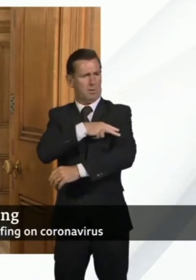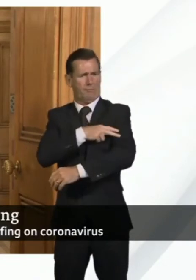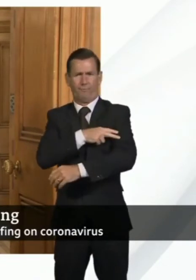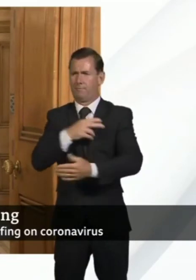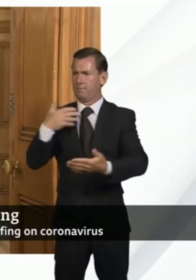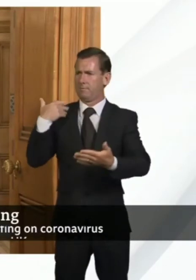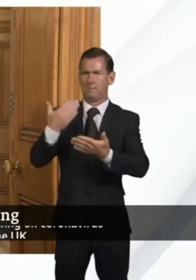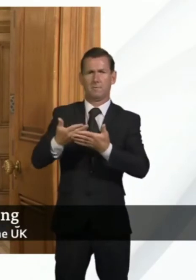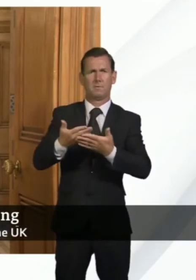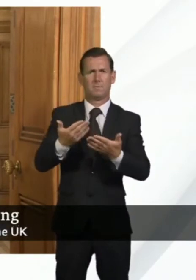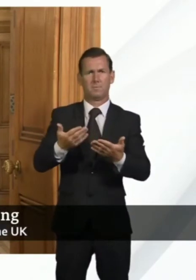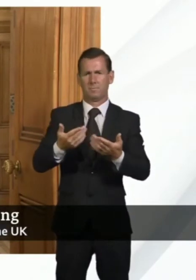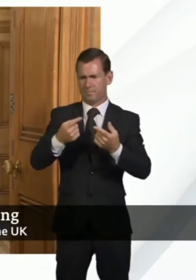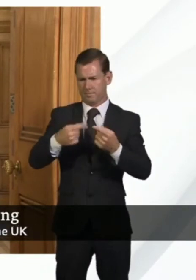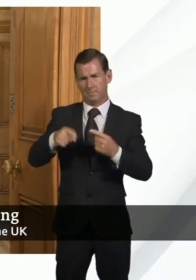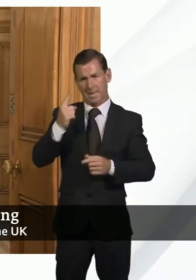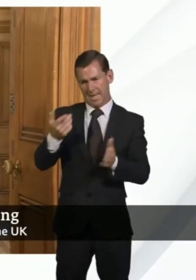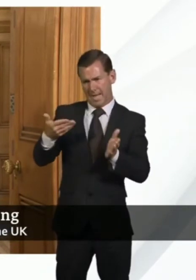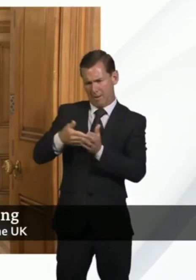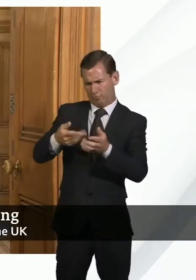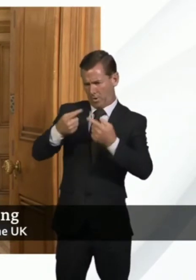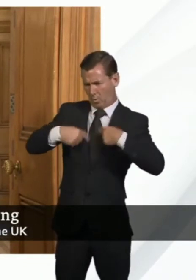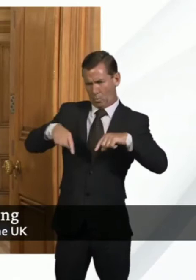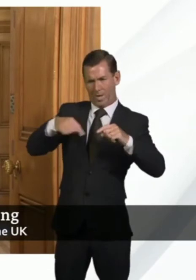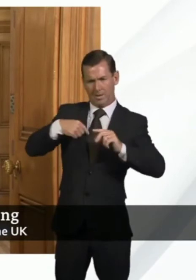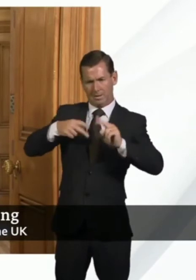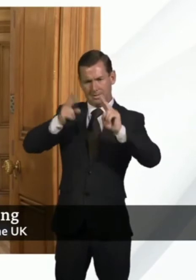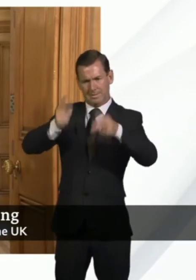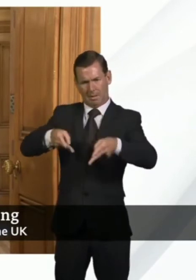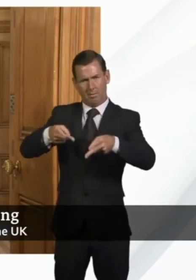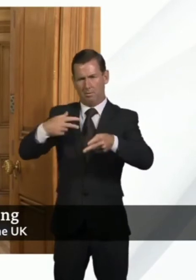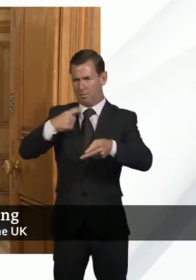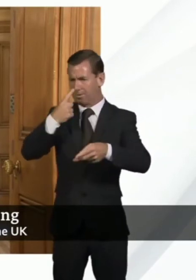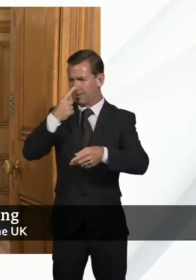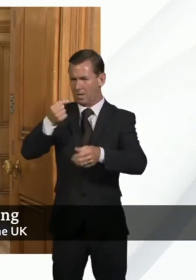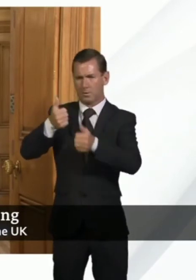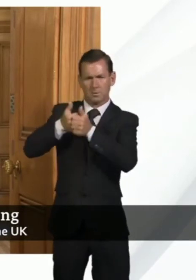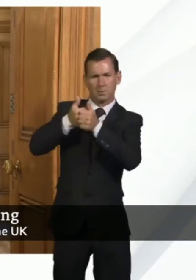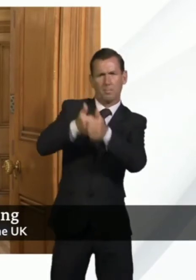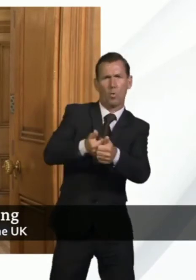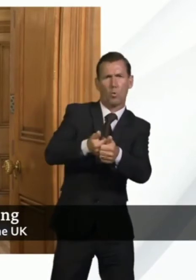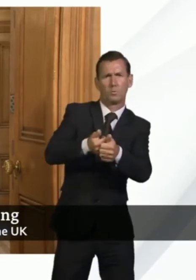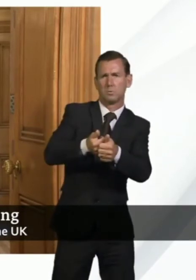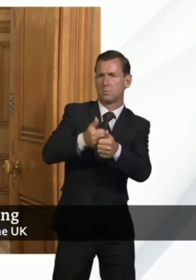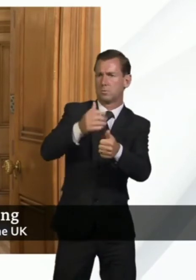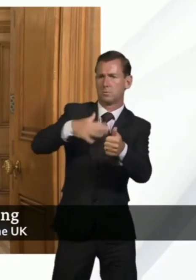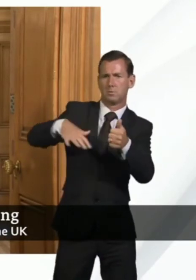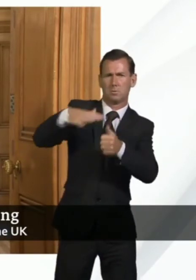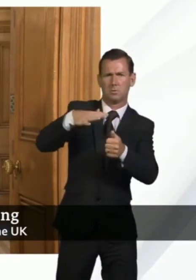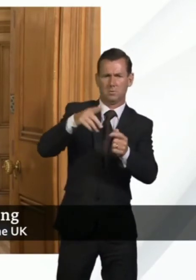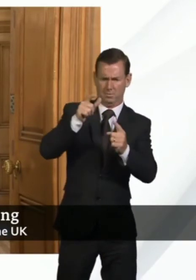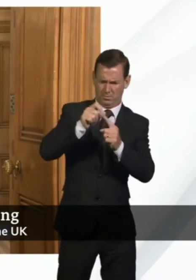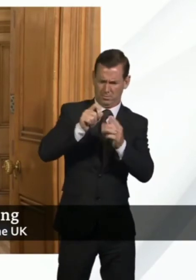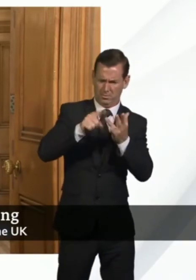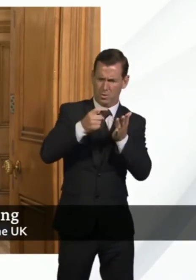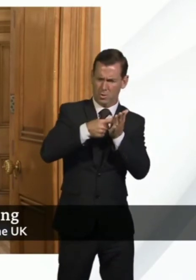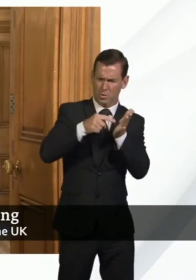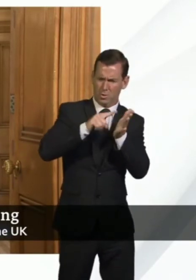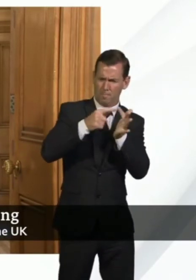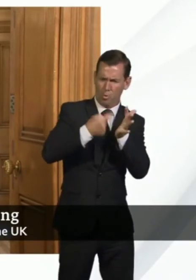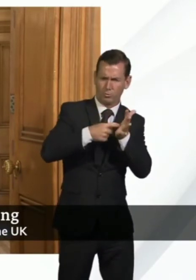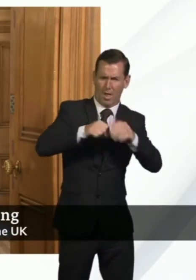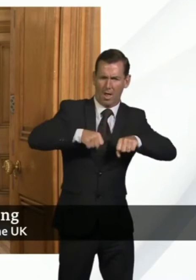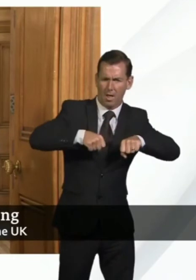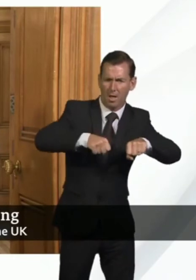show that appreciation is the bereavement support which is available to everyone, of course, including porters and others who make such a